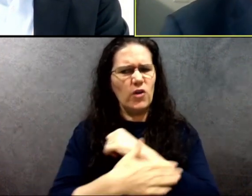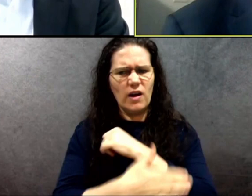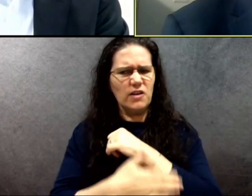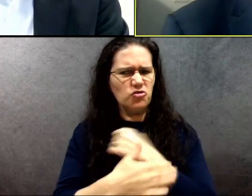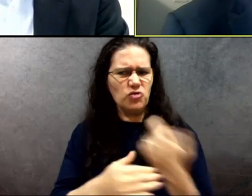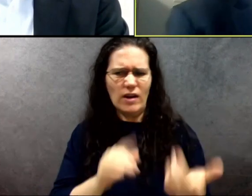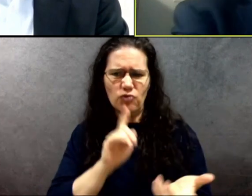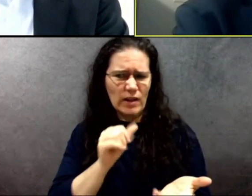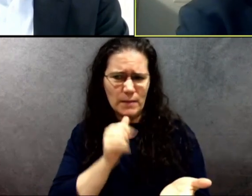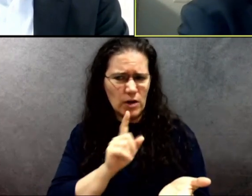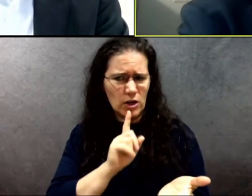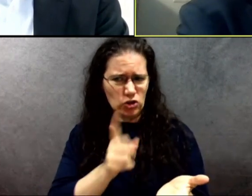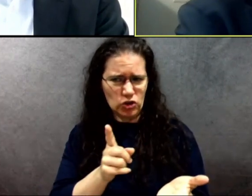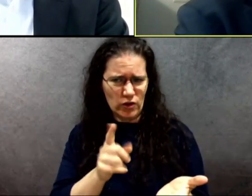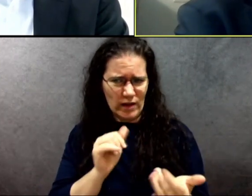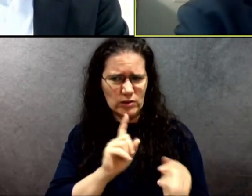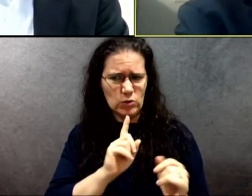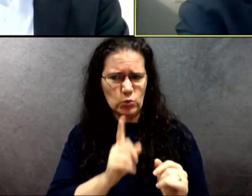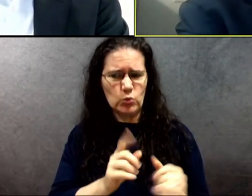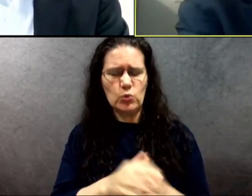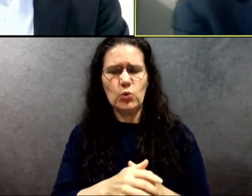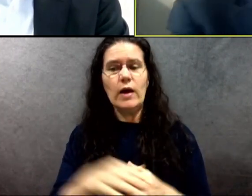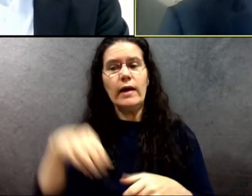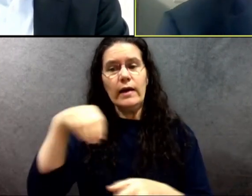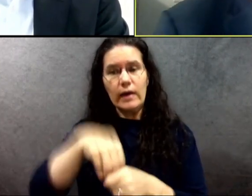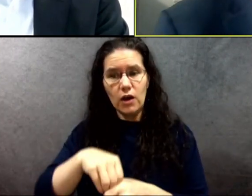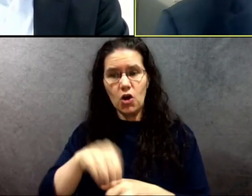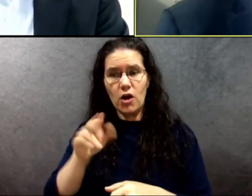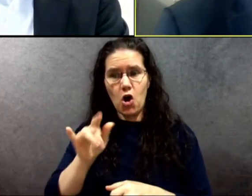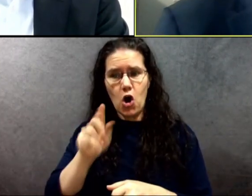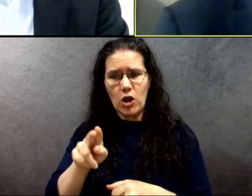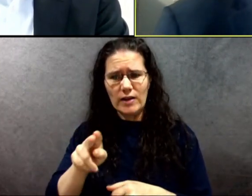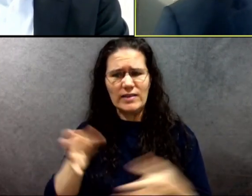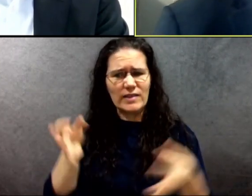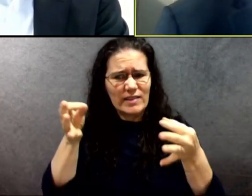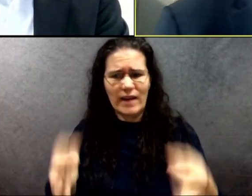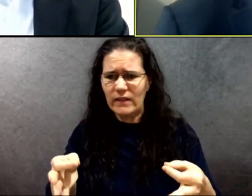in Arlington, I can unequivocally say that we don't.